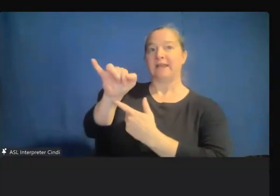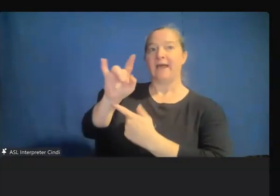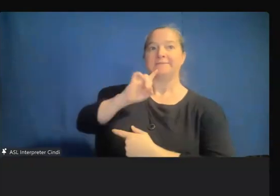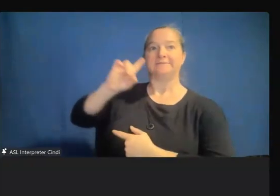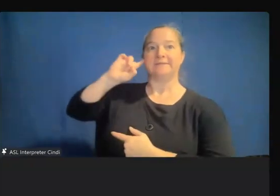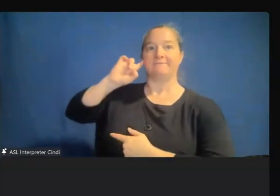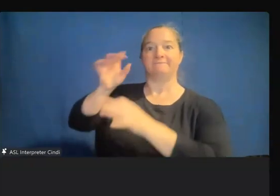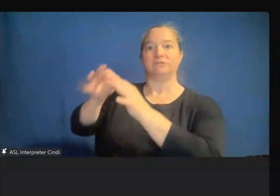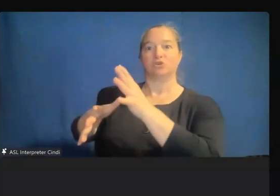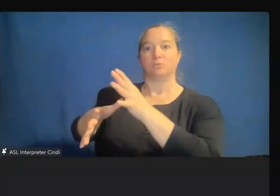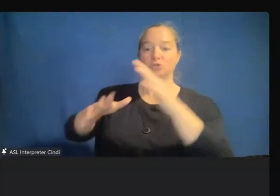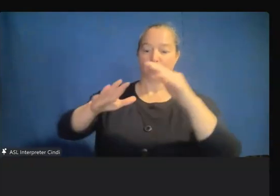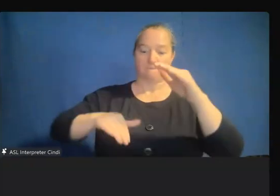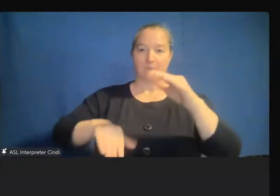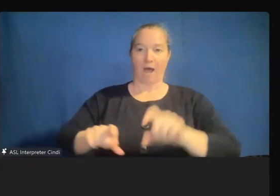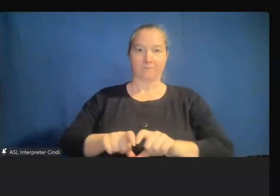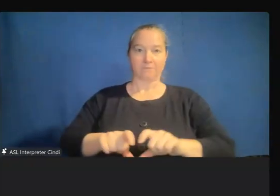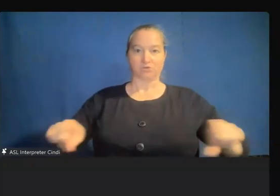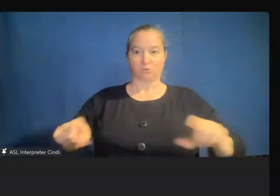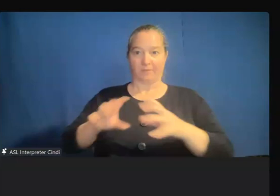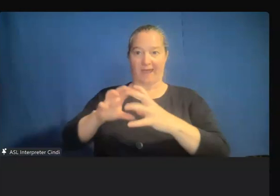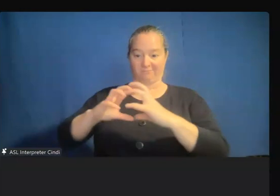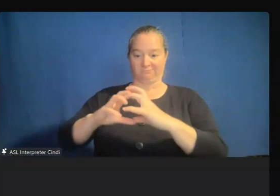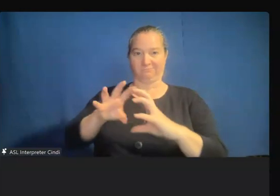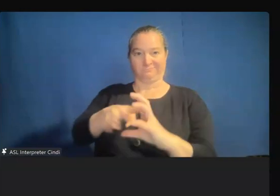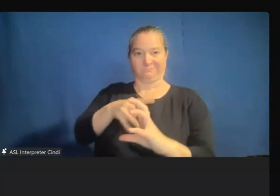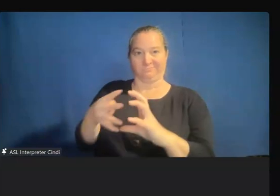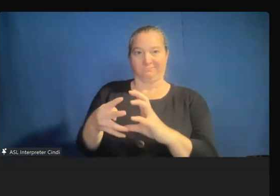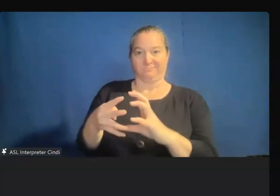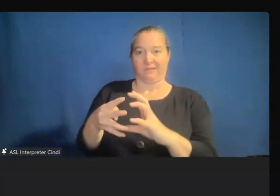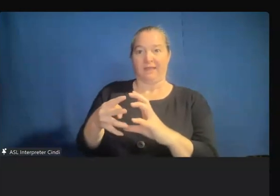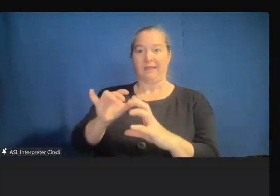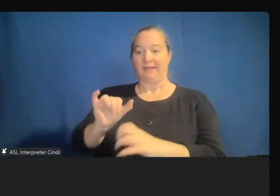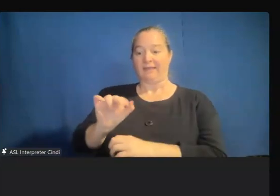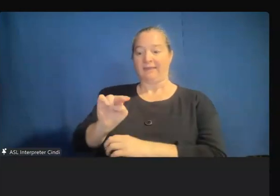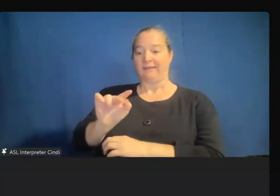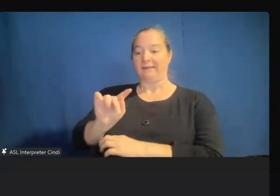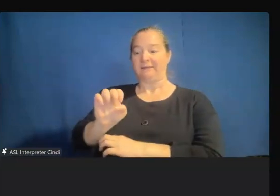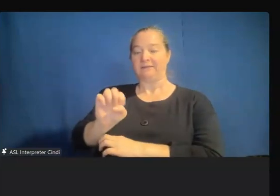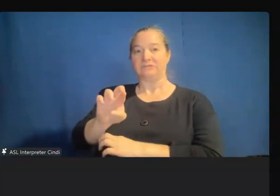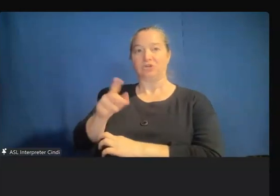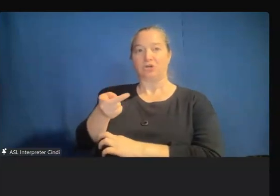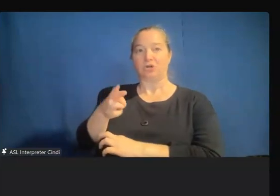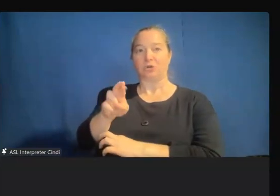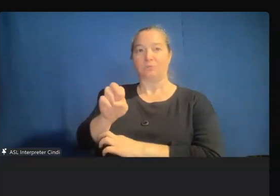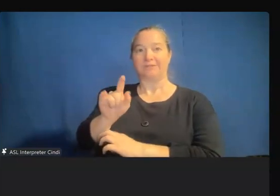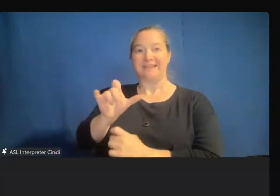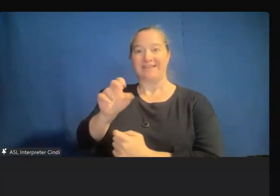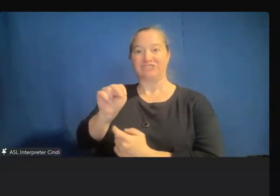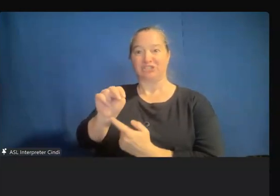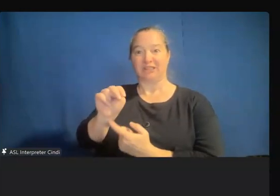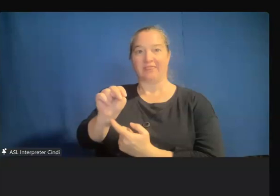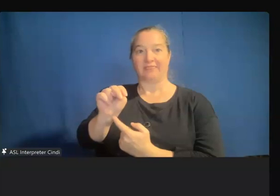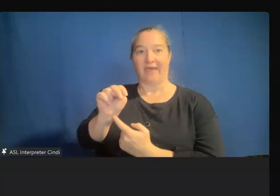at the bottom of your Zoom screen, there's a little picture. It looks like a ball or a globe and it says